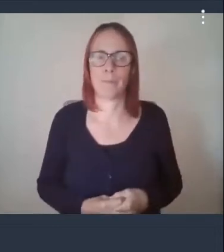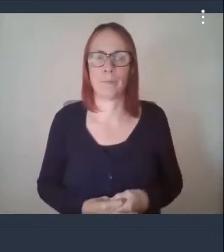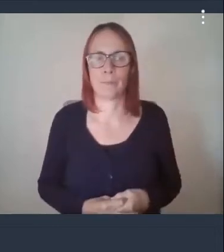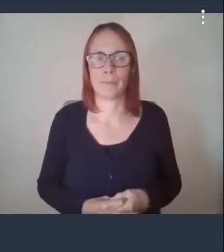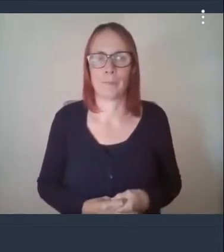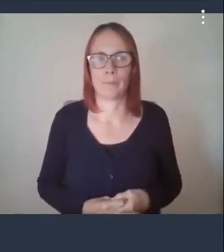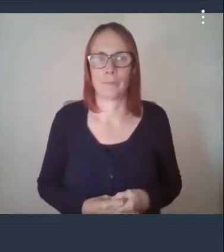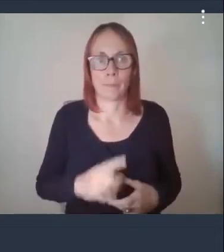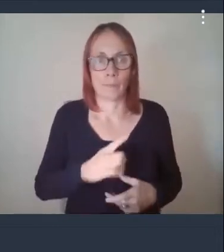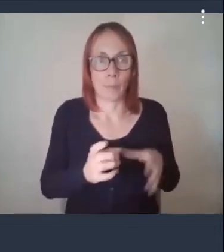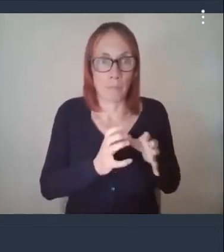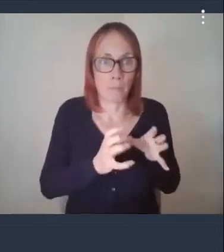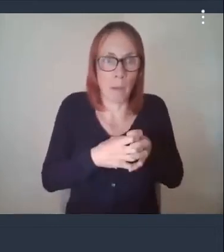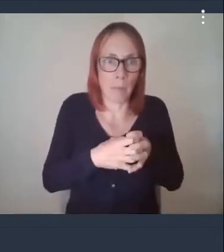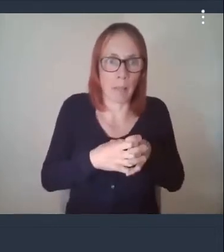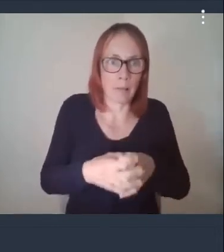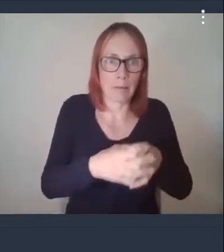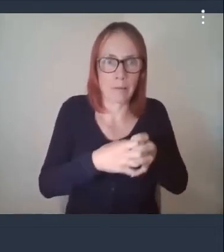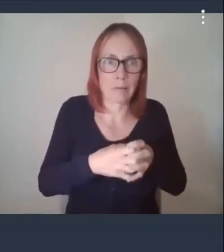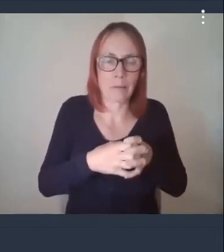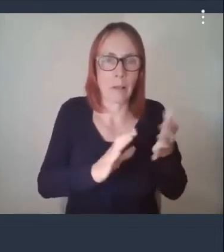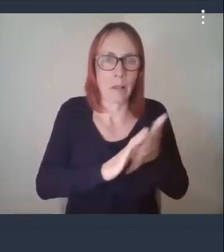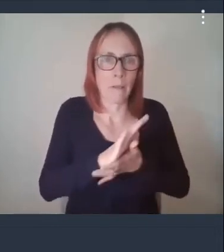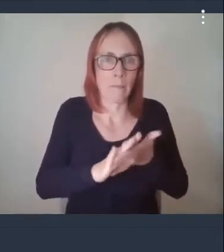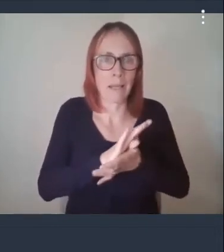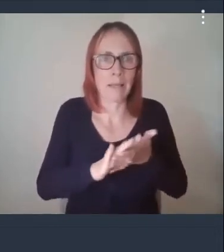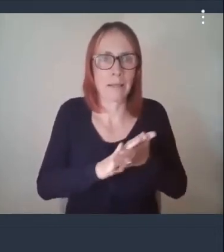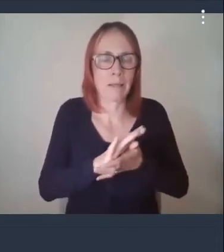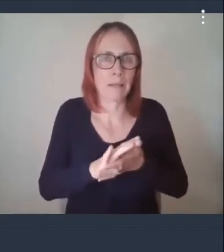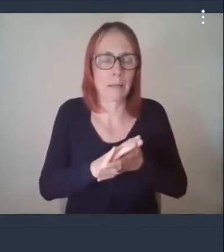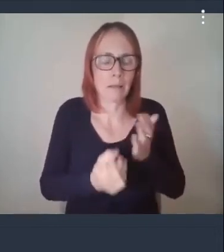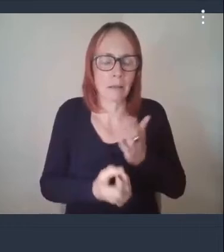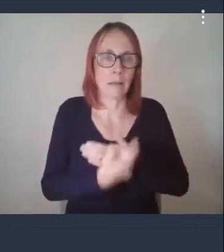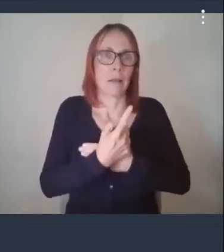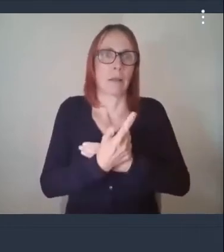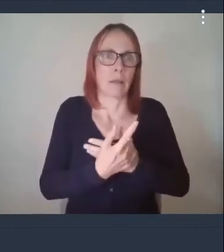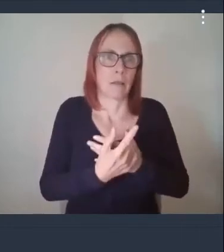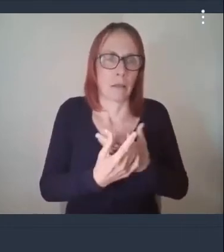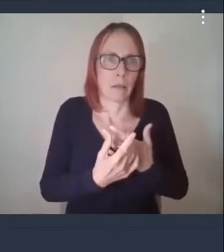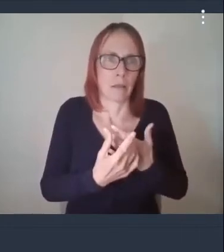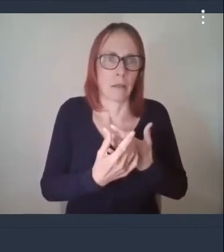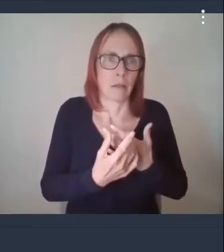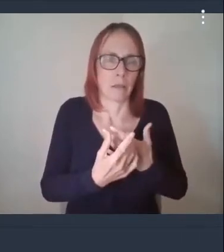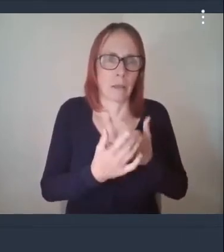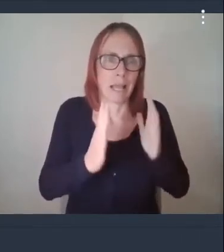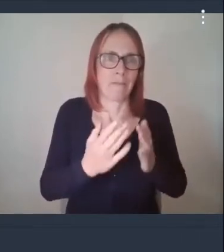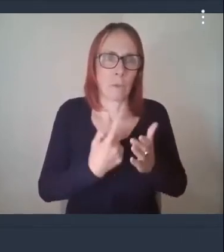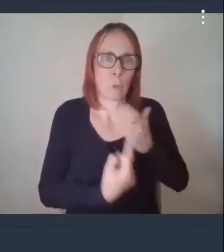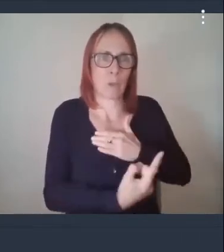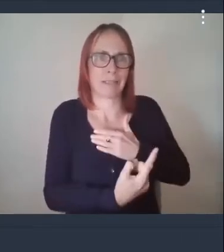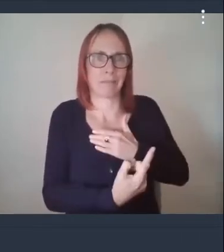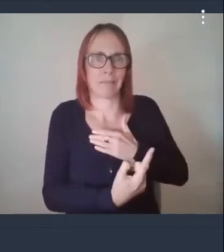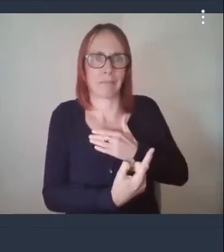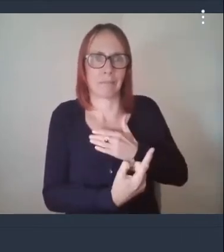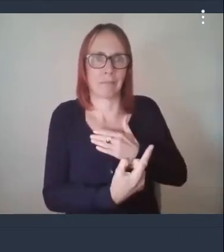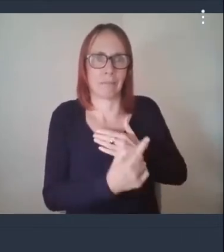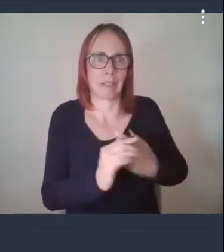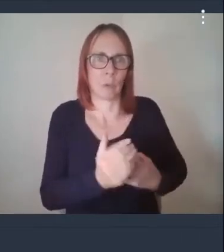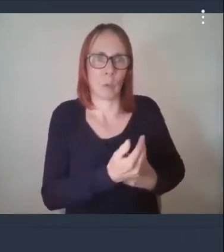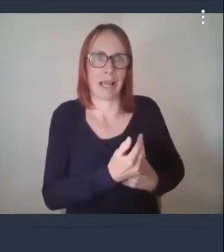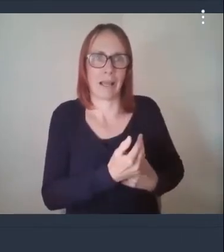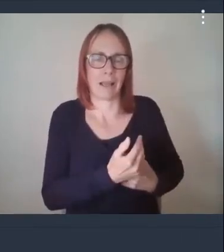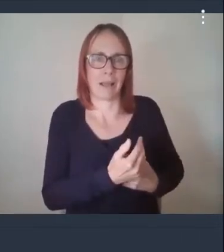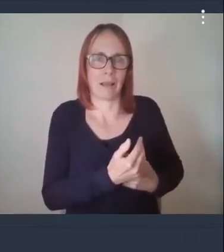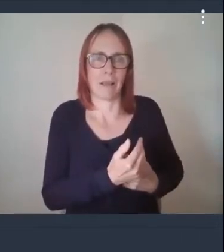bubbles mean that if we do get into a situation that people have to self-isolate i'm only self-isolating one